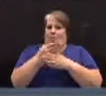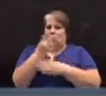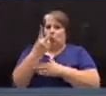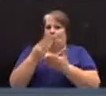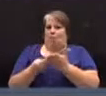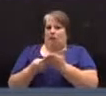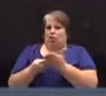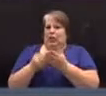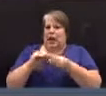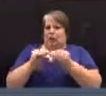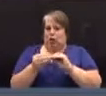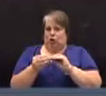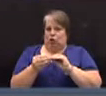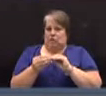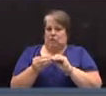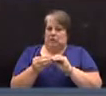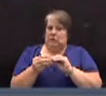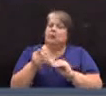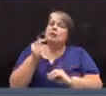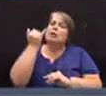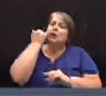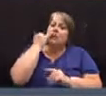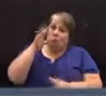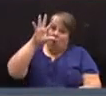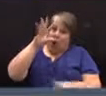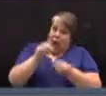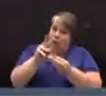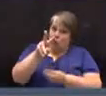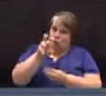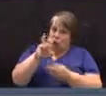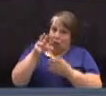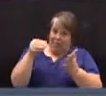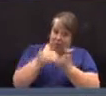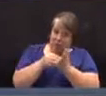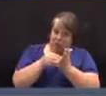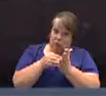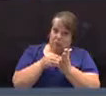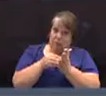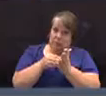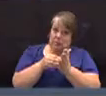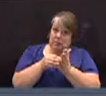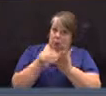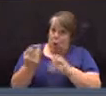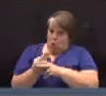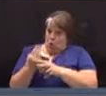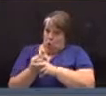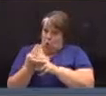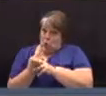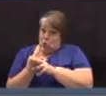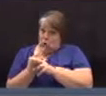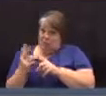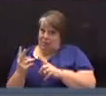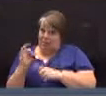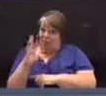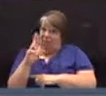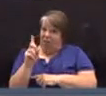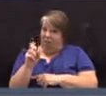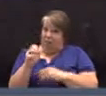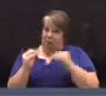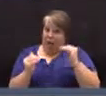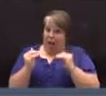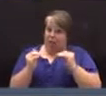numbers. If you add the $200,000, which is the use of fund balance, you get to $602